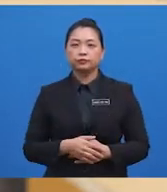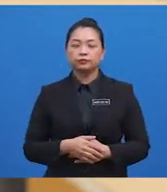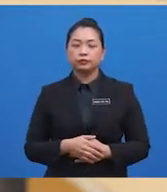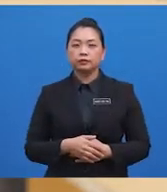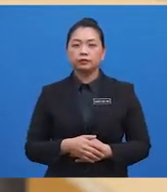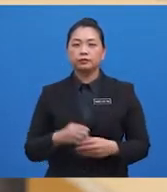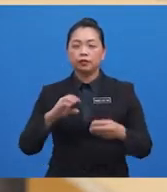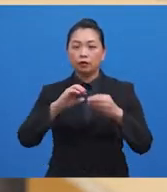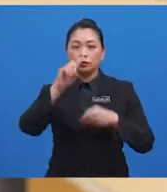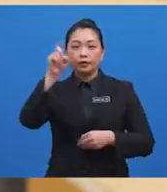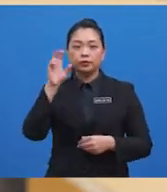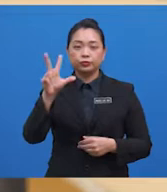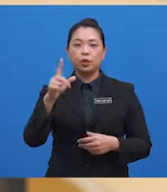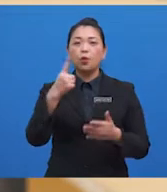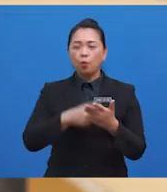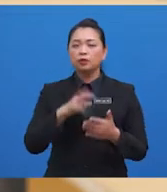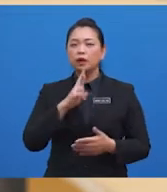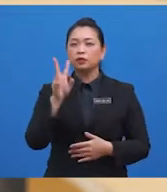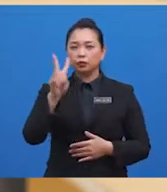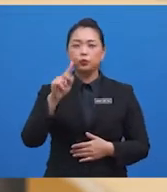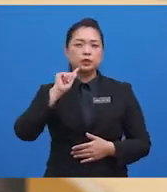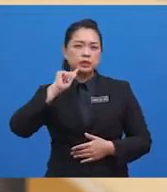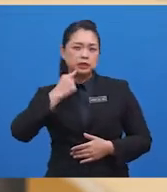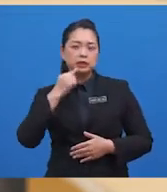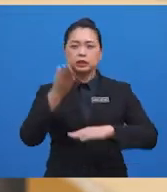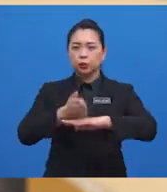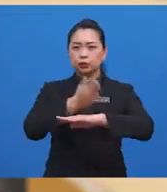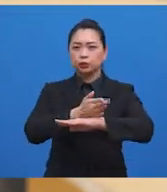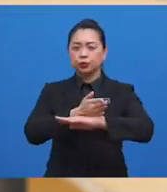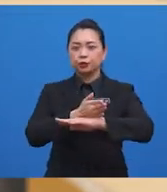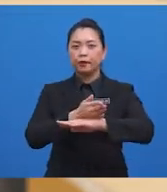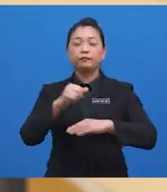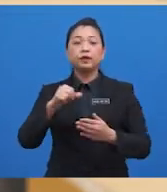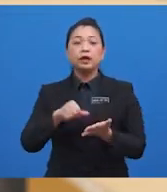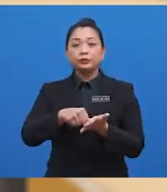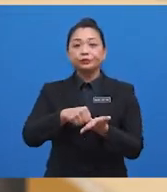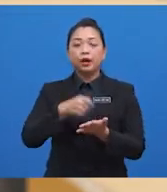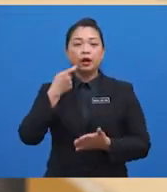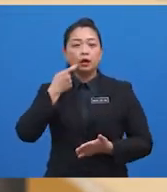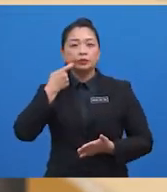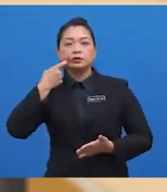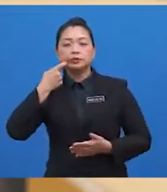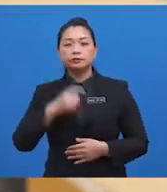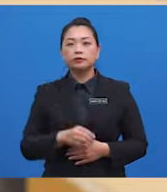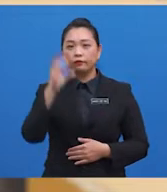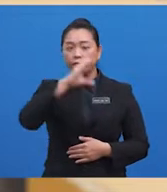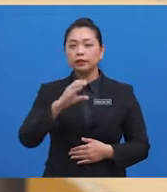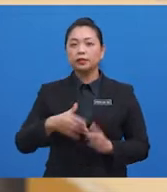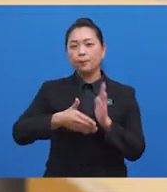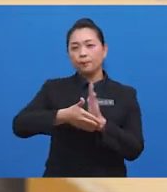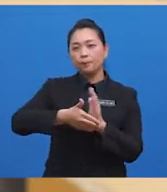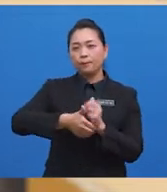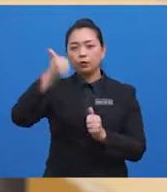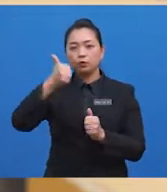Question 3. What are the two serious consequences to drug addiction? Find the most suitable answer.